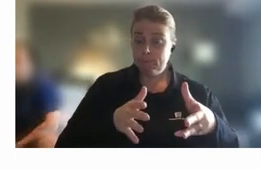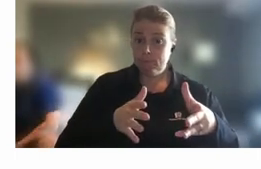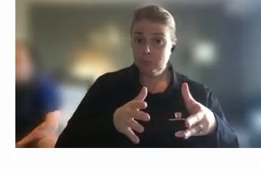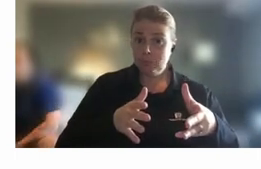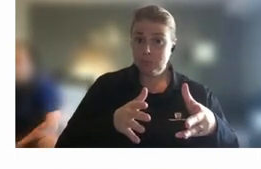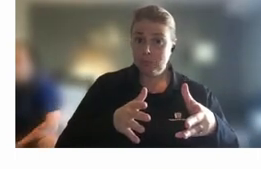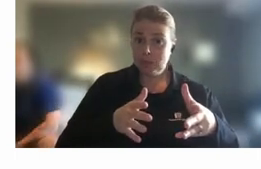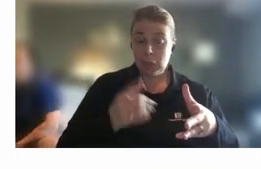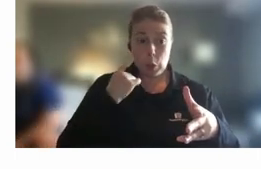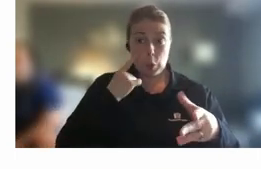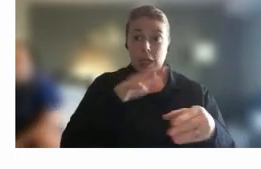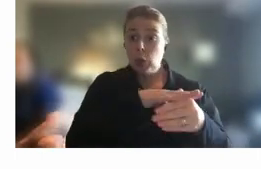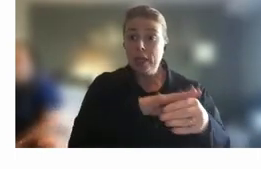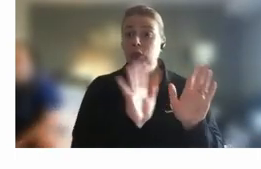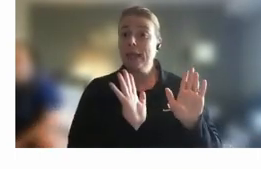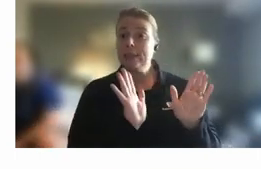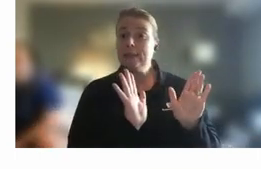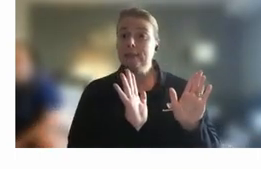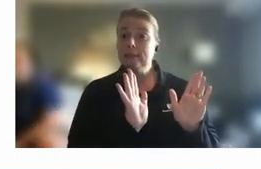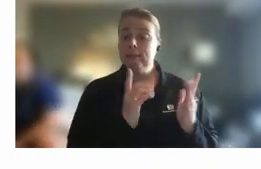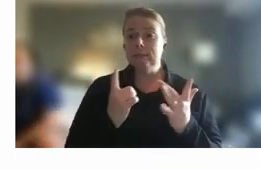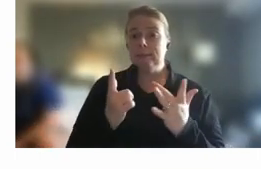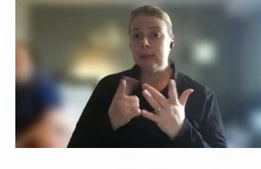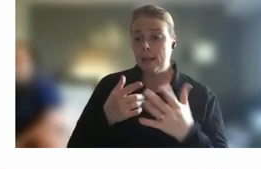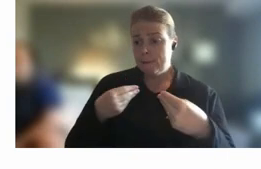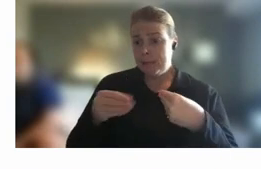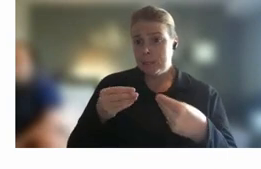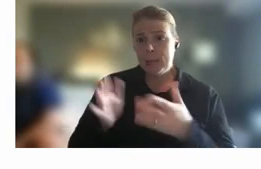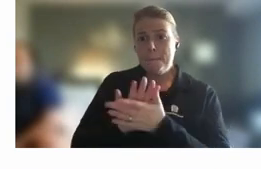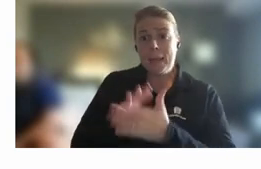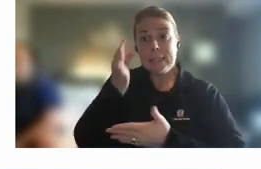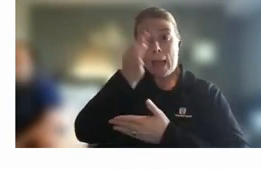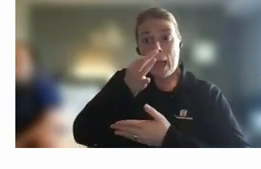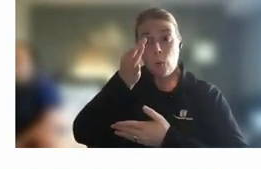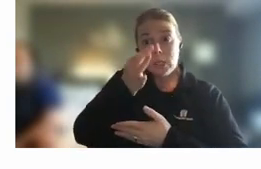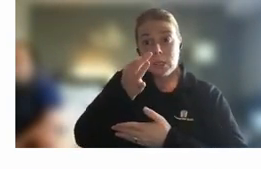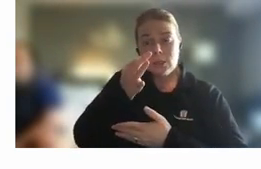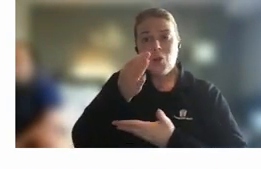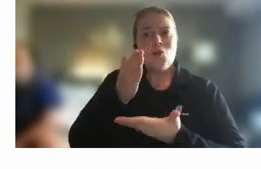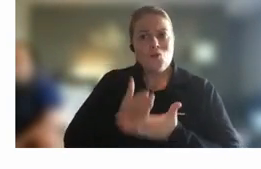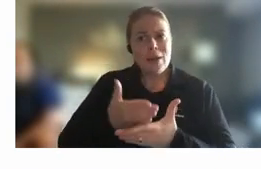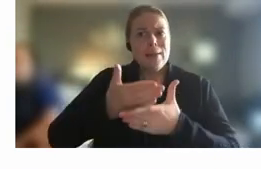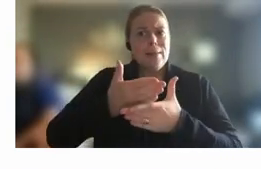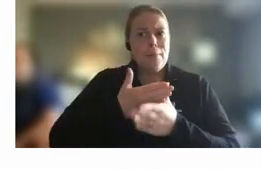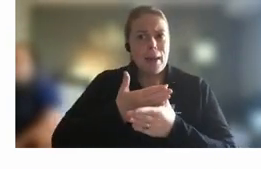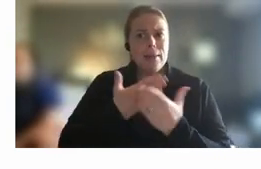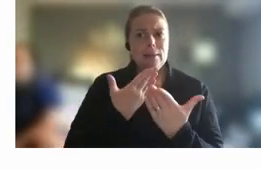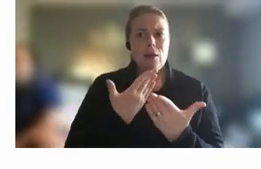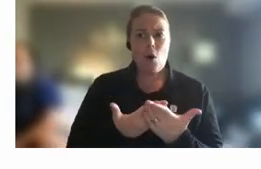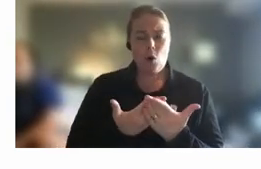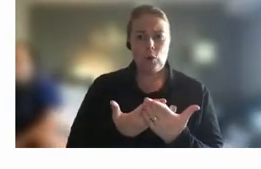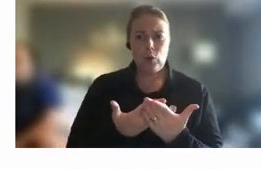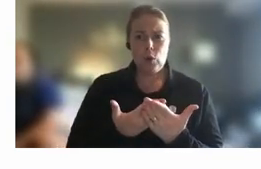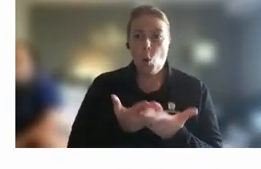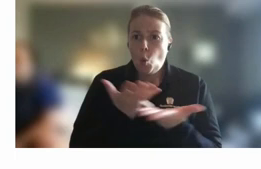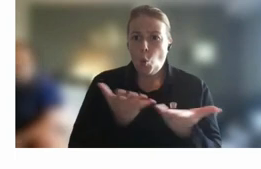at location there are some where flexibility in different ways looks at hours there it really does depends so much on exactly where you are what you're trying